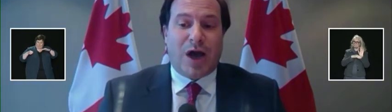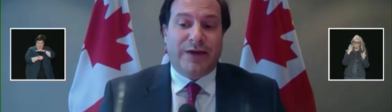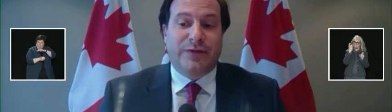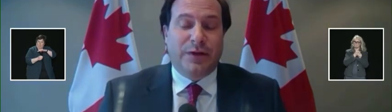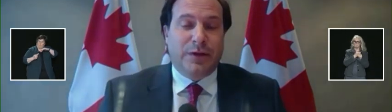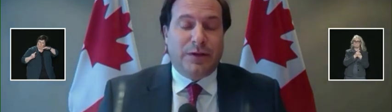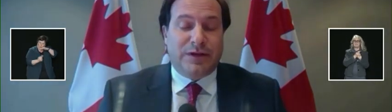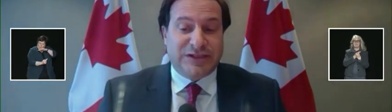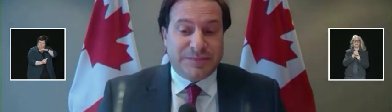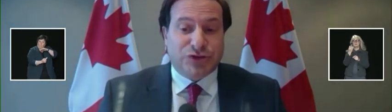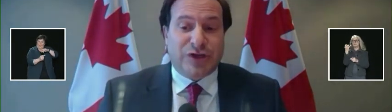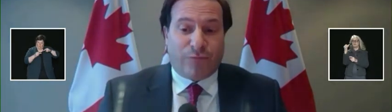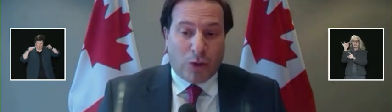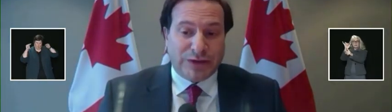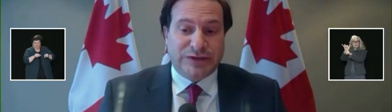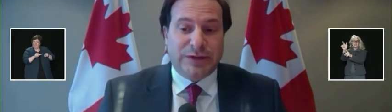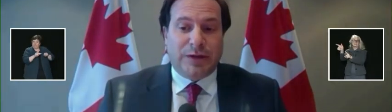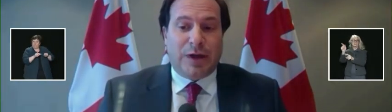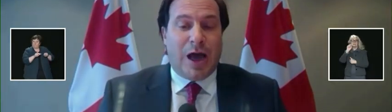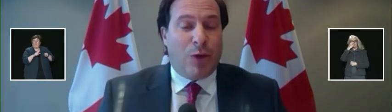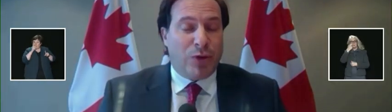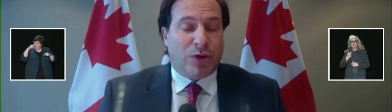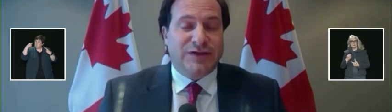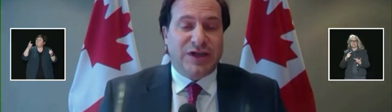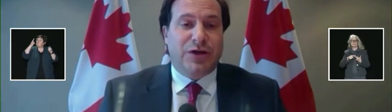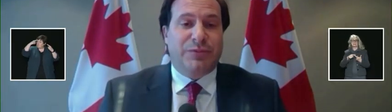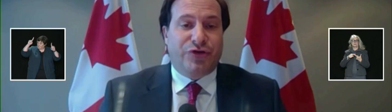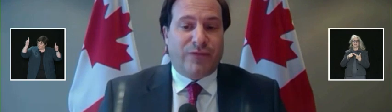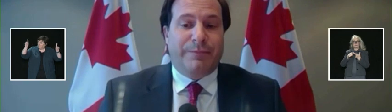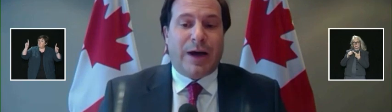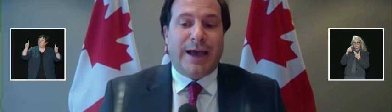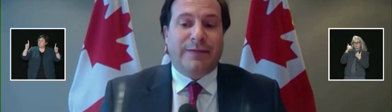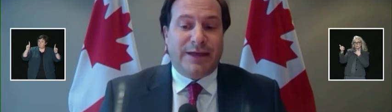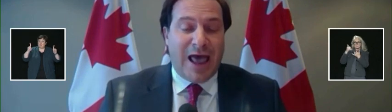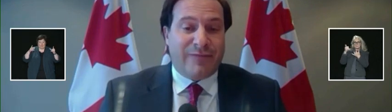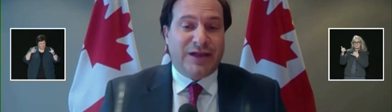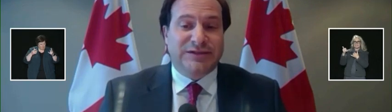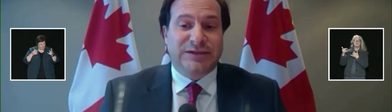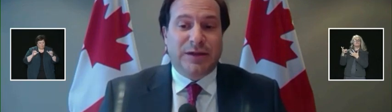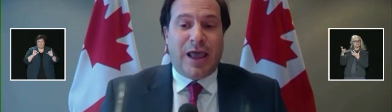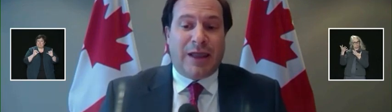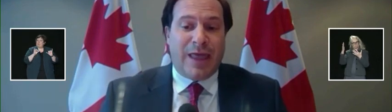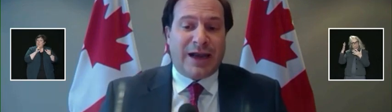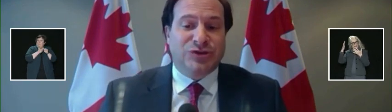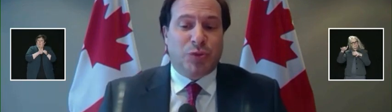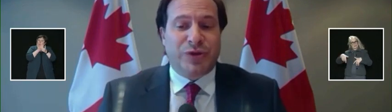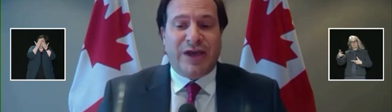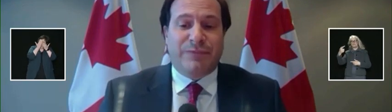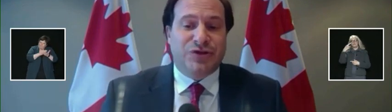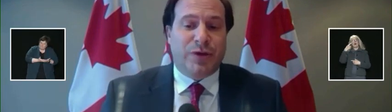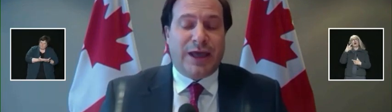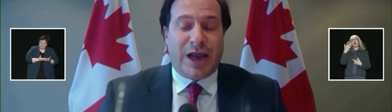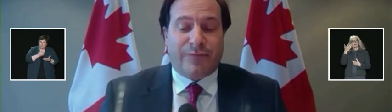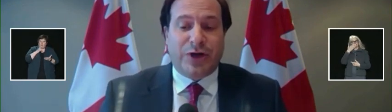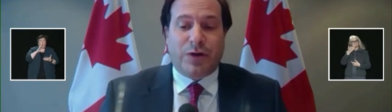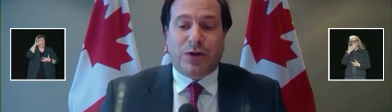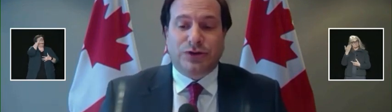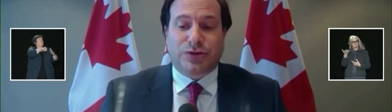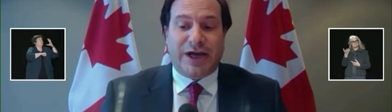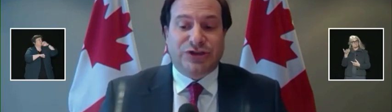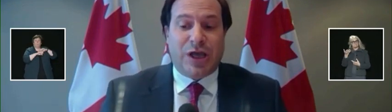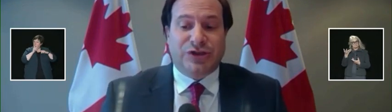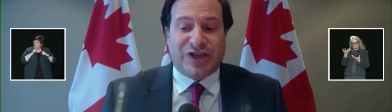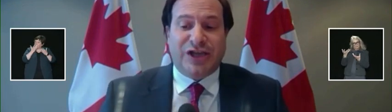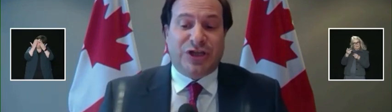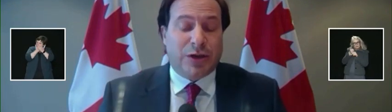once they arrive. These measures have worked, and we will continue to be driven by the evidence, and that is what we have been doing at every